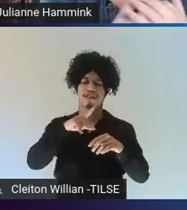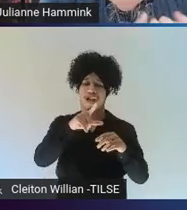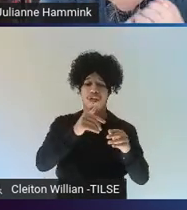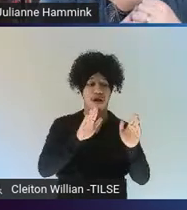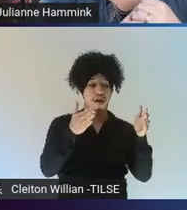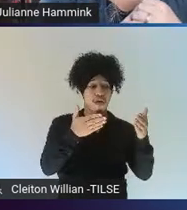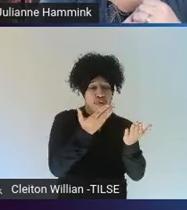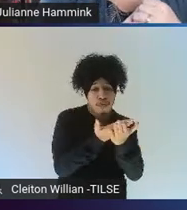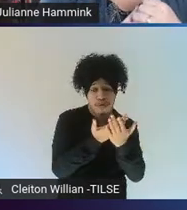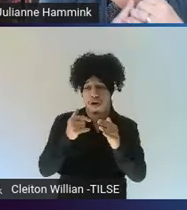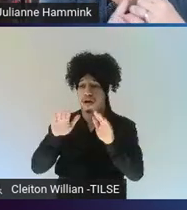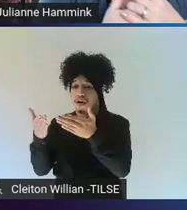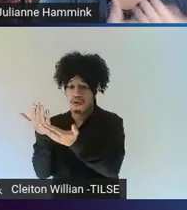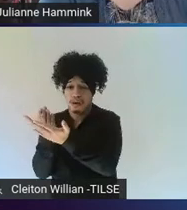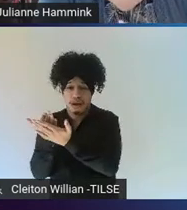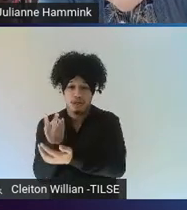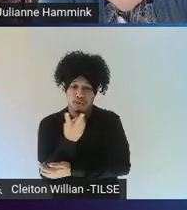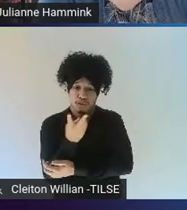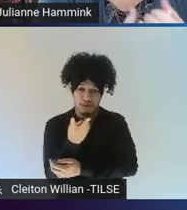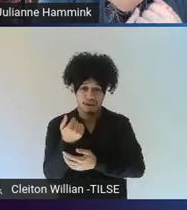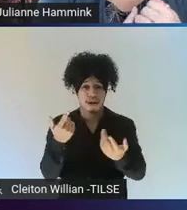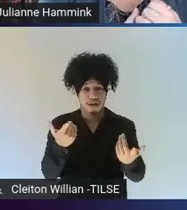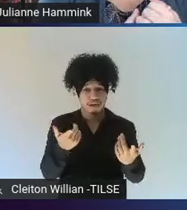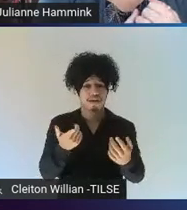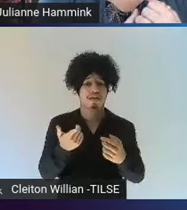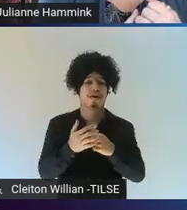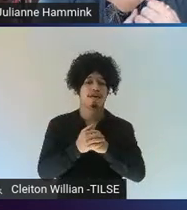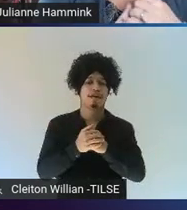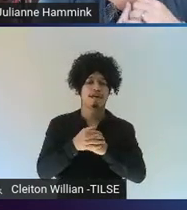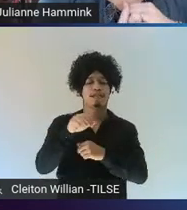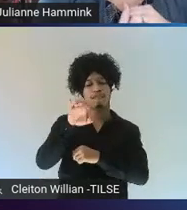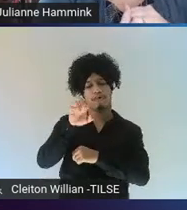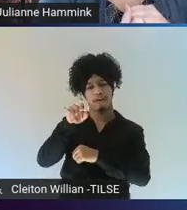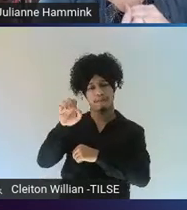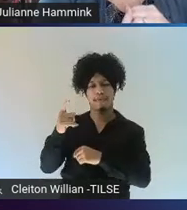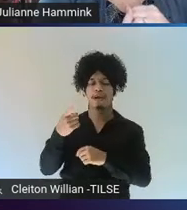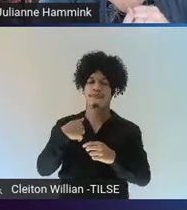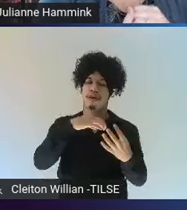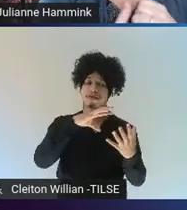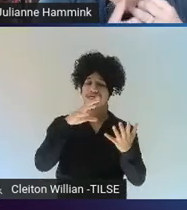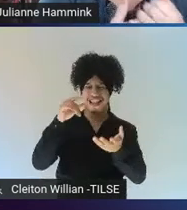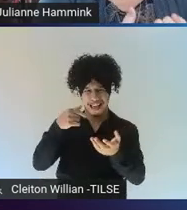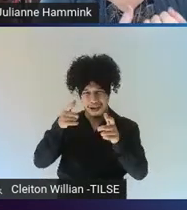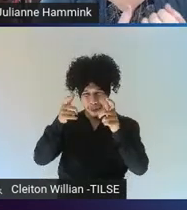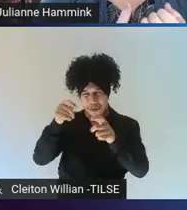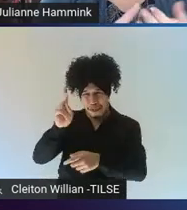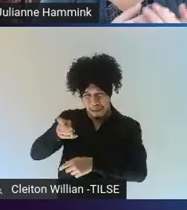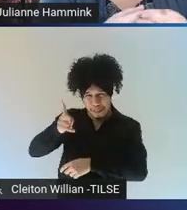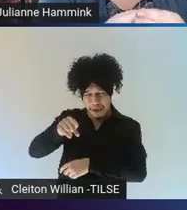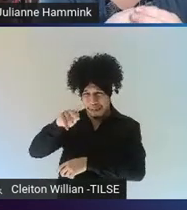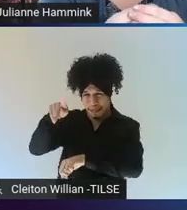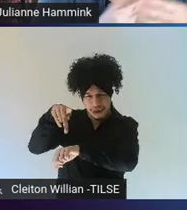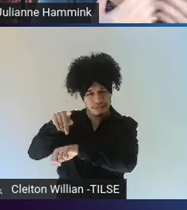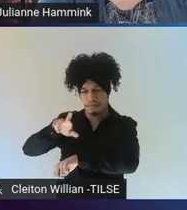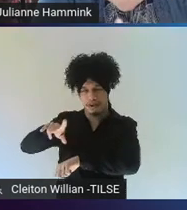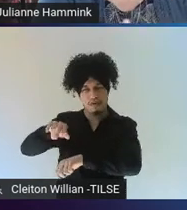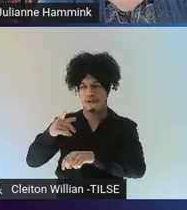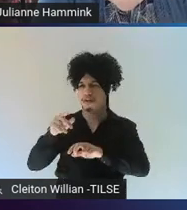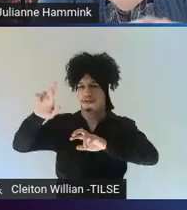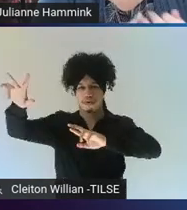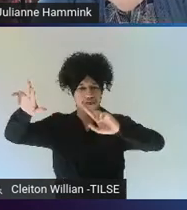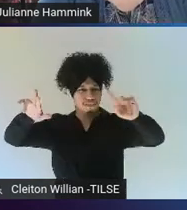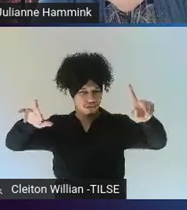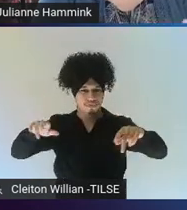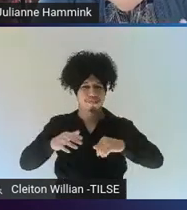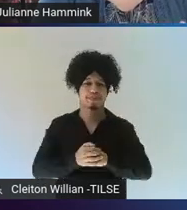studies of EMI from two parts, different parts of the world. And the reason that I want to do this is I want to see that the choices